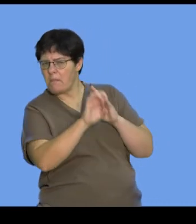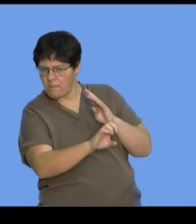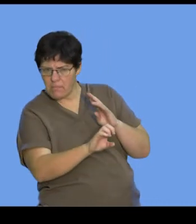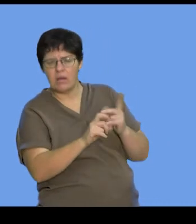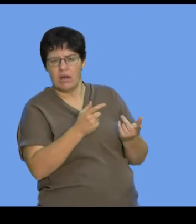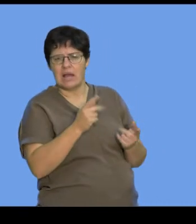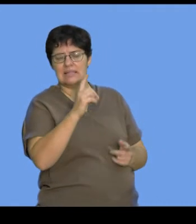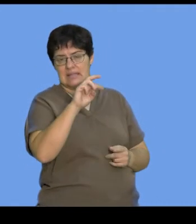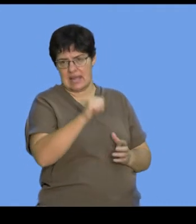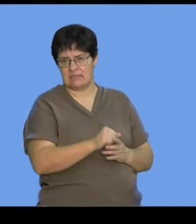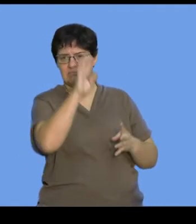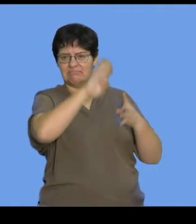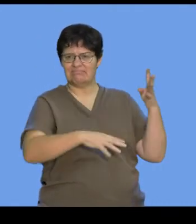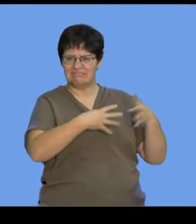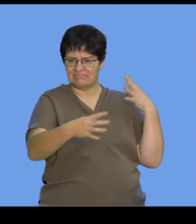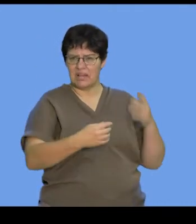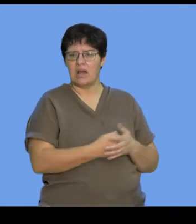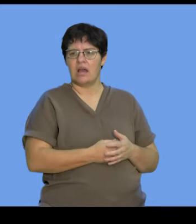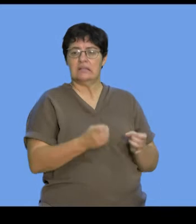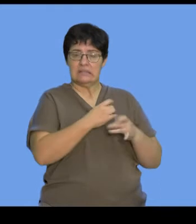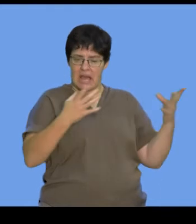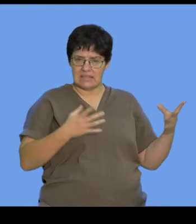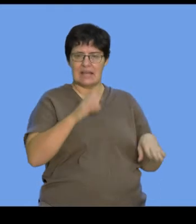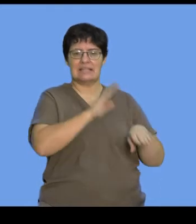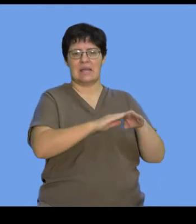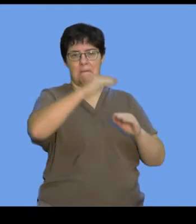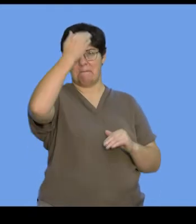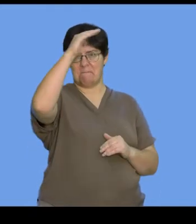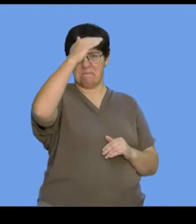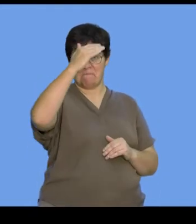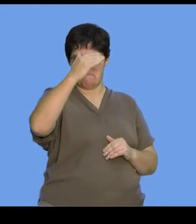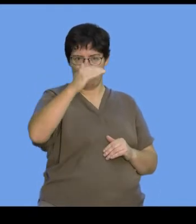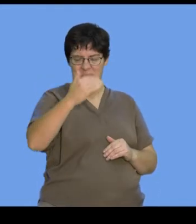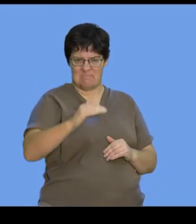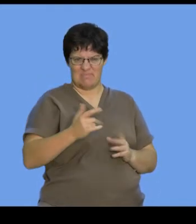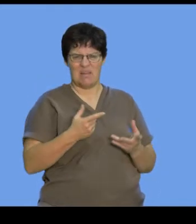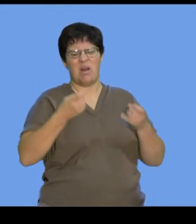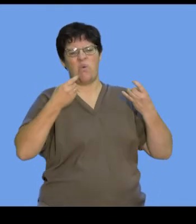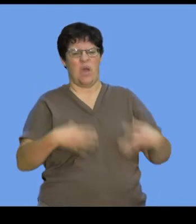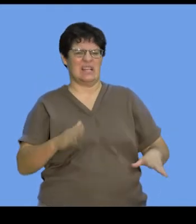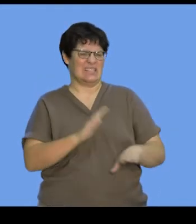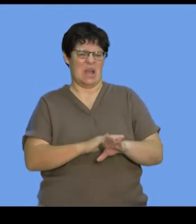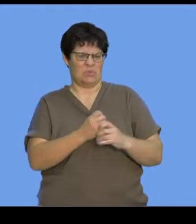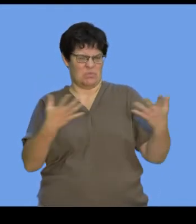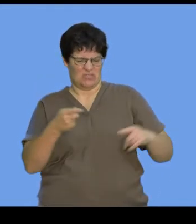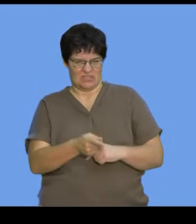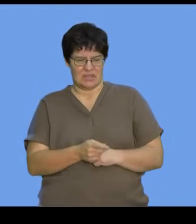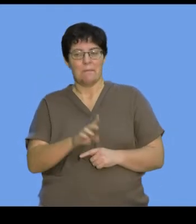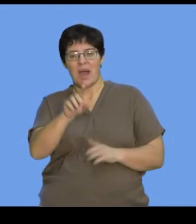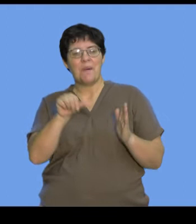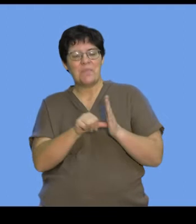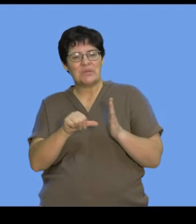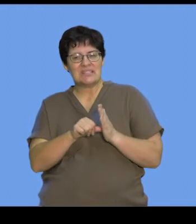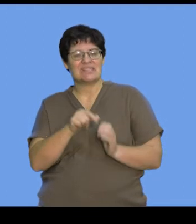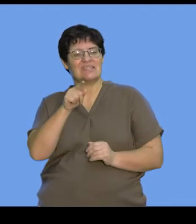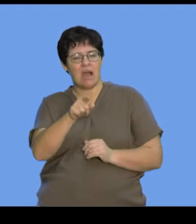DNA. This table talks about essentially the timeline. And I'm not going to spend too much of time looking at this. But